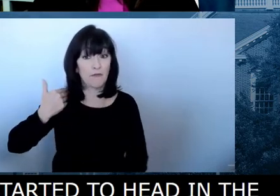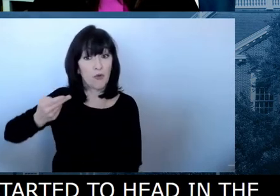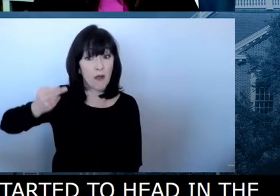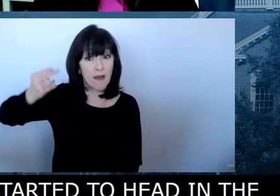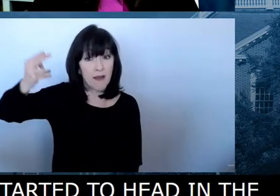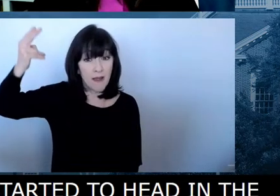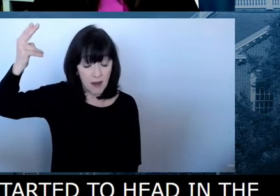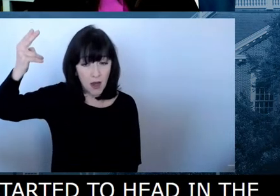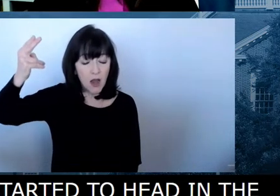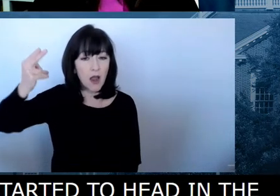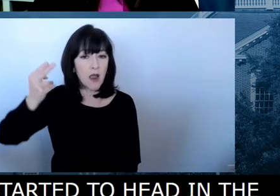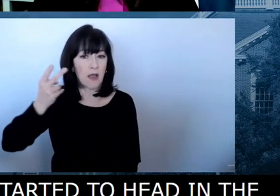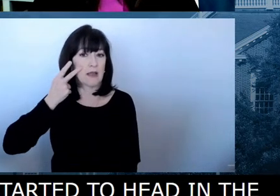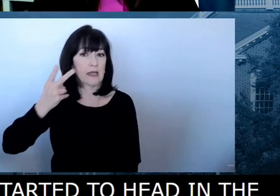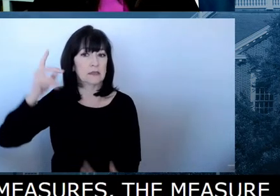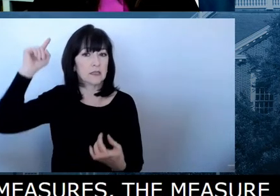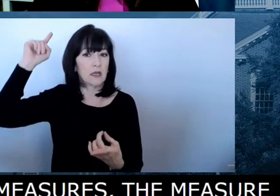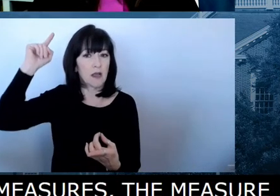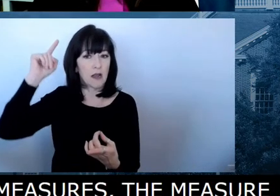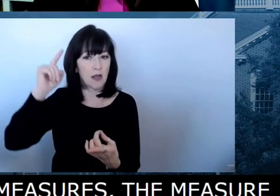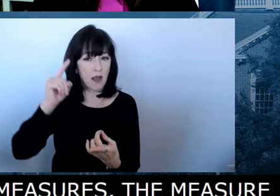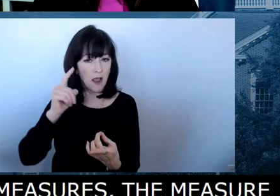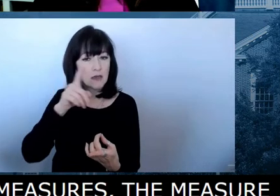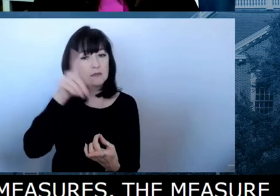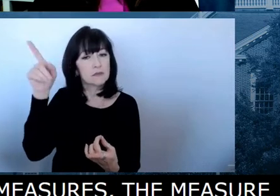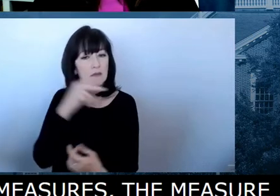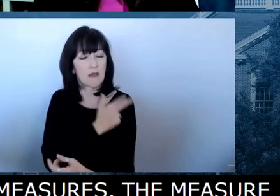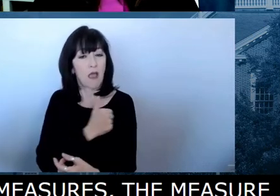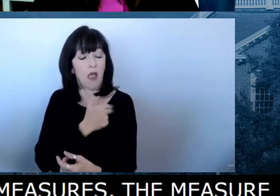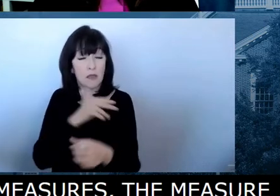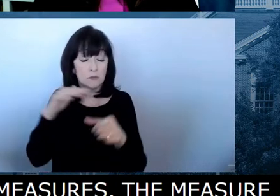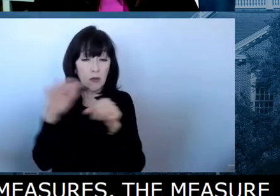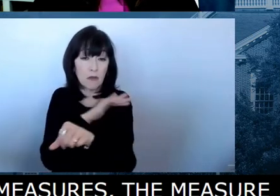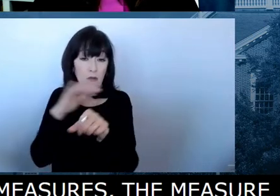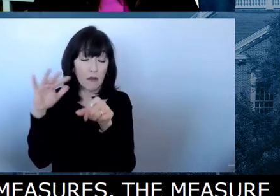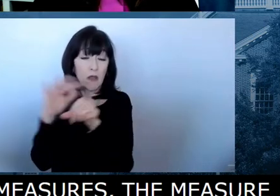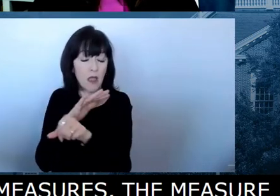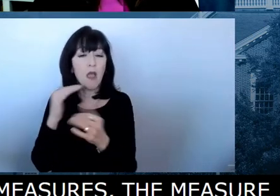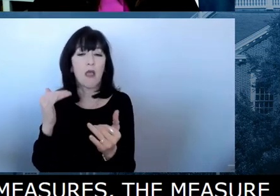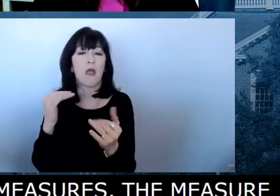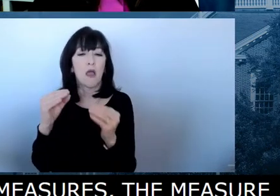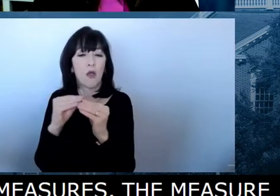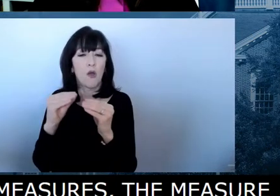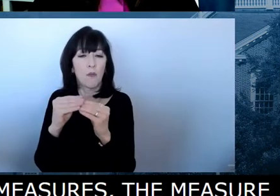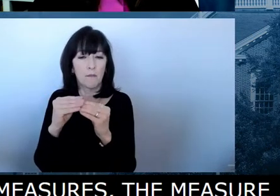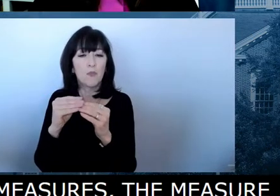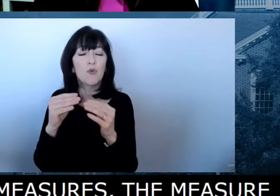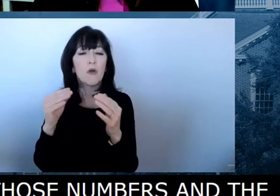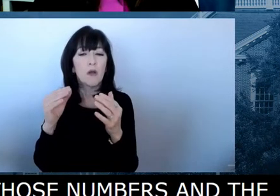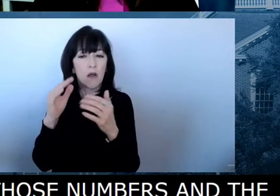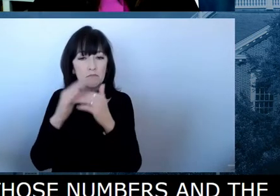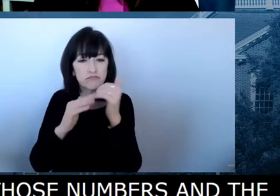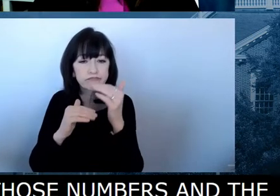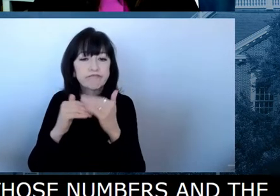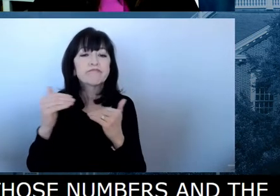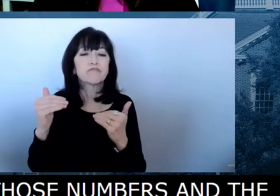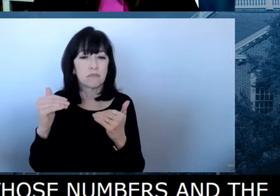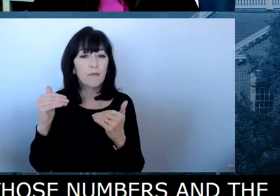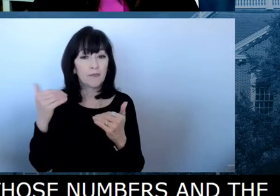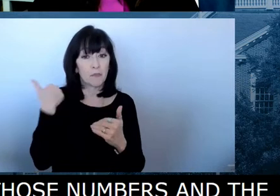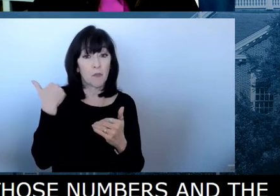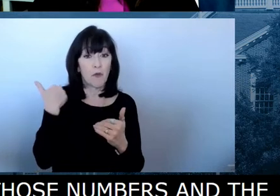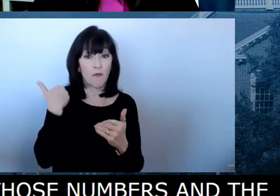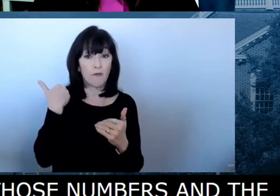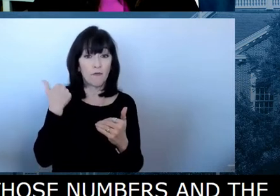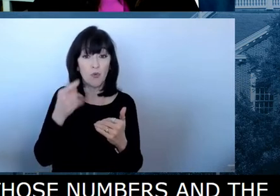reports back about increased the discharges into those units. Now, whether or not we can, uh, draw a straight line